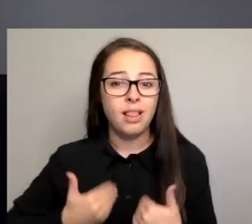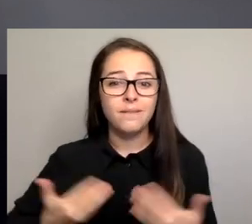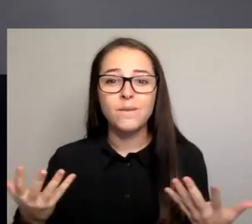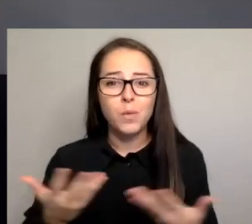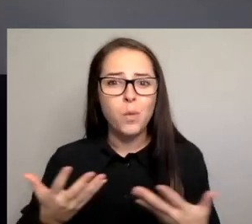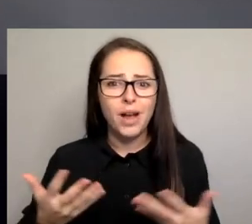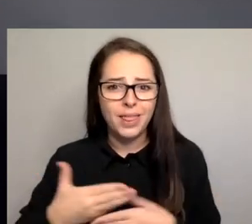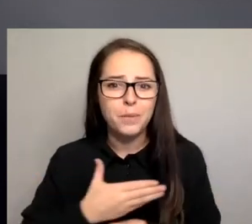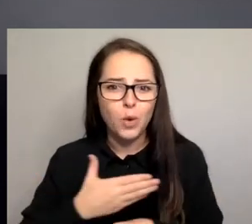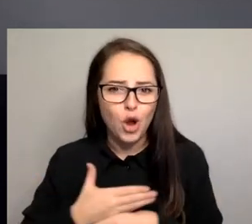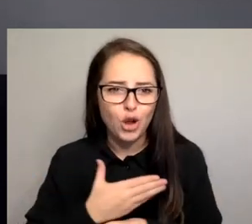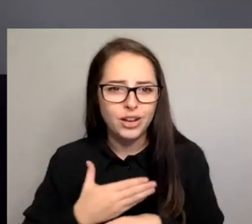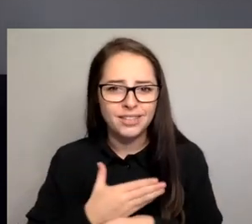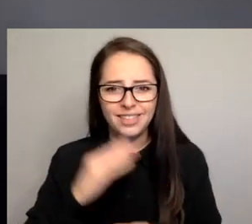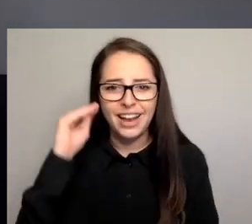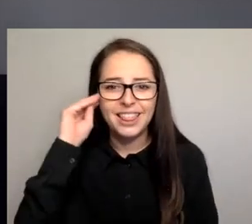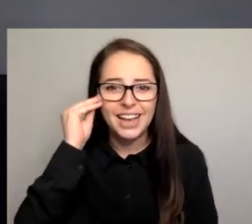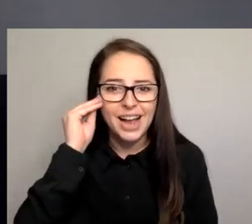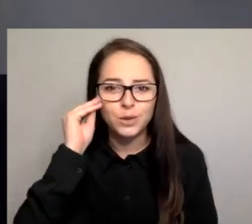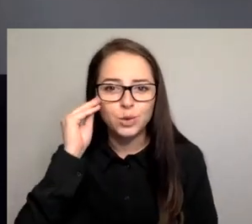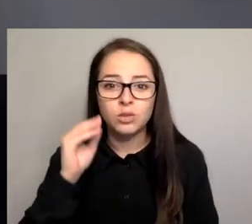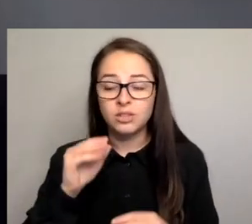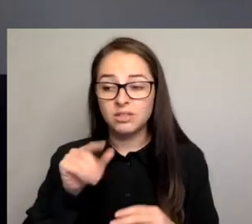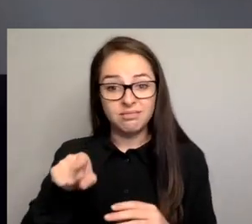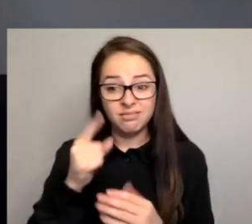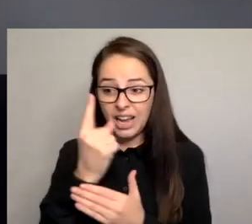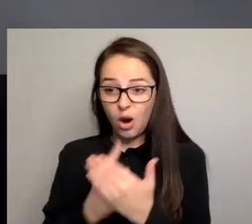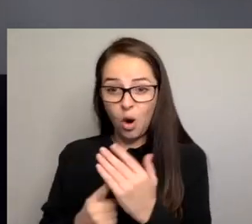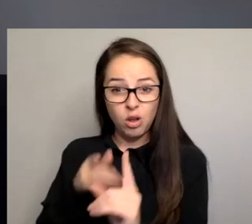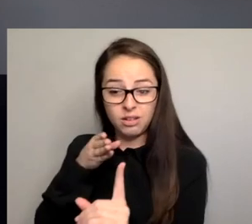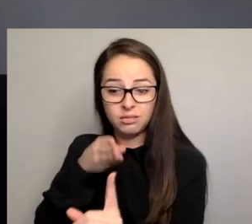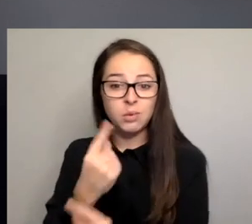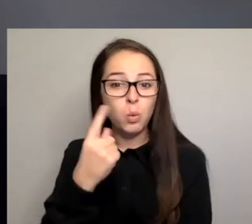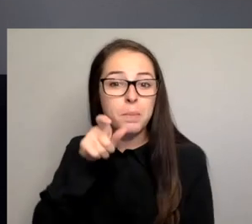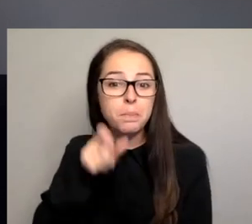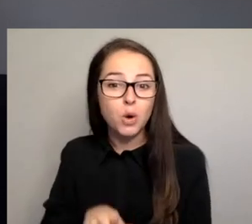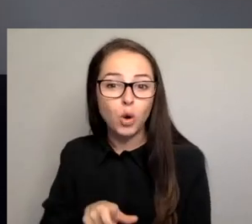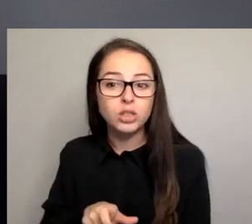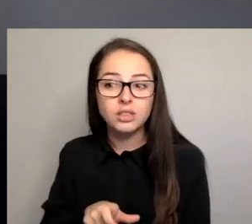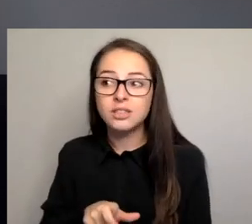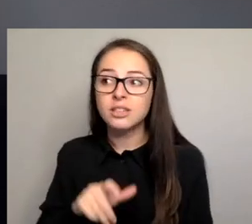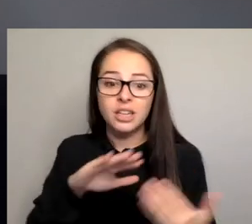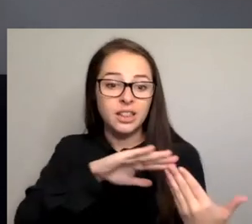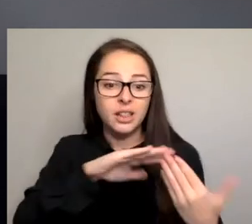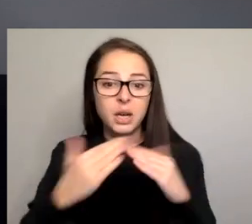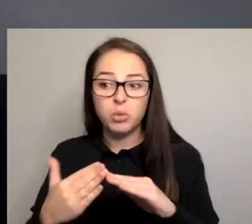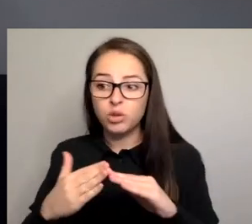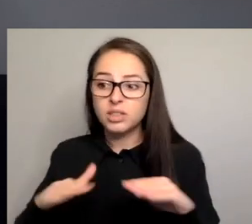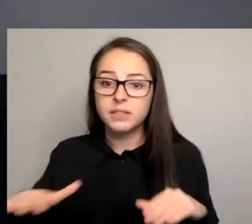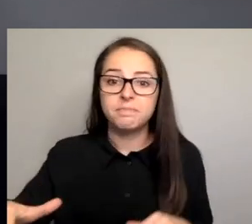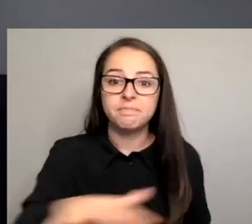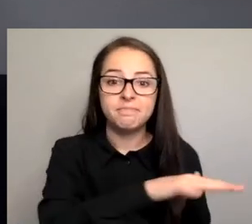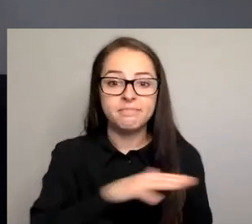point and indeed in some cases the only point of contact in a community between residents and